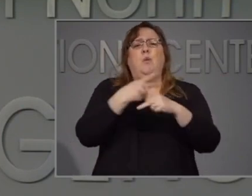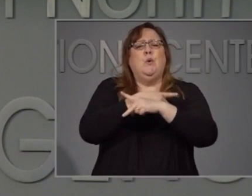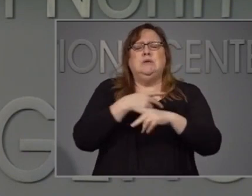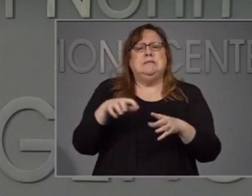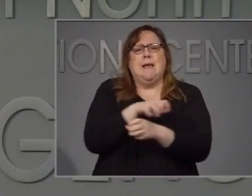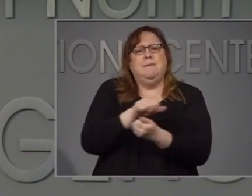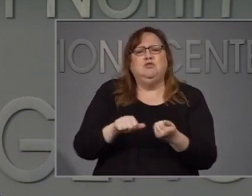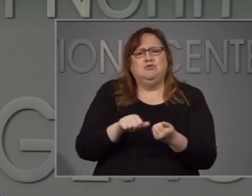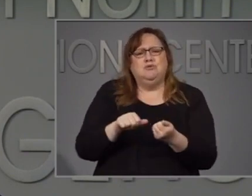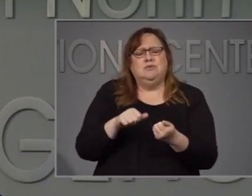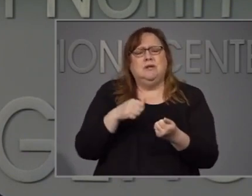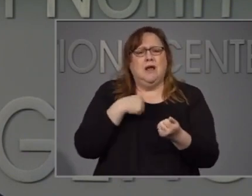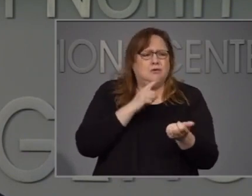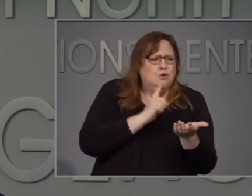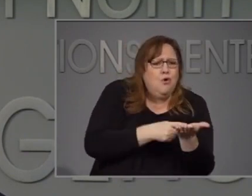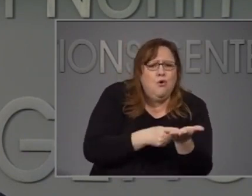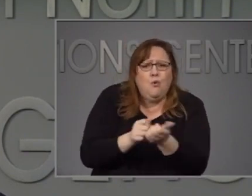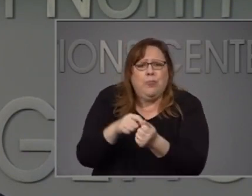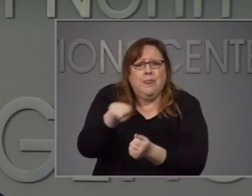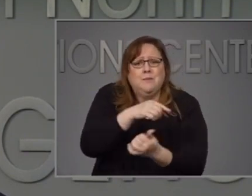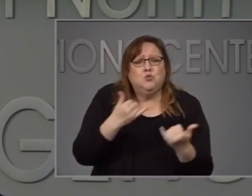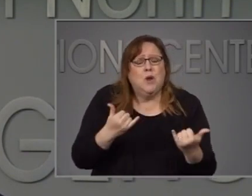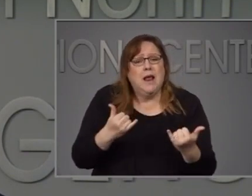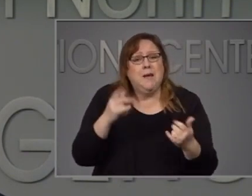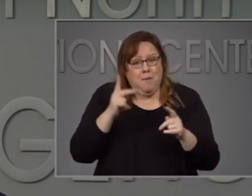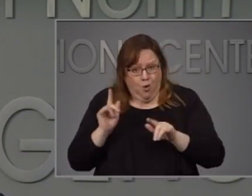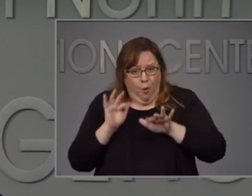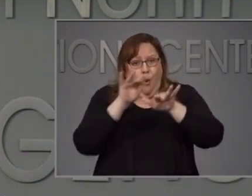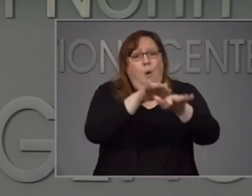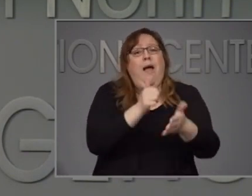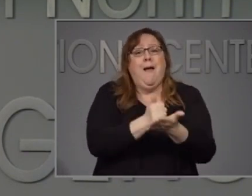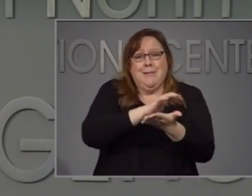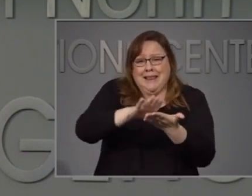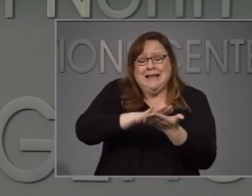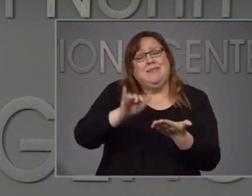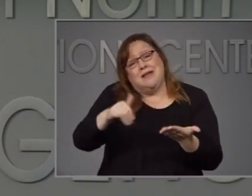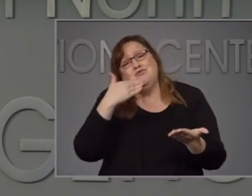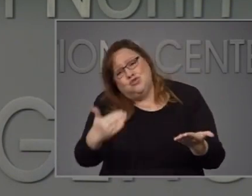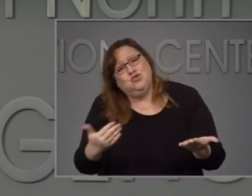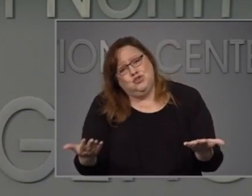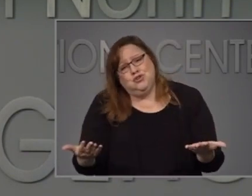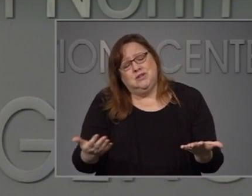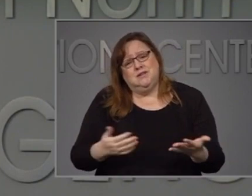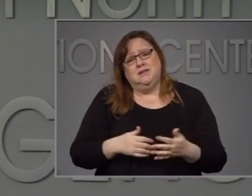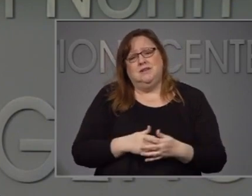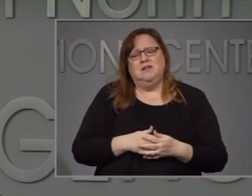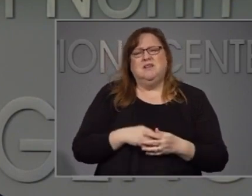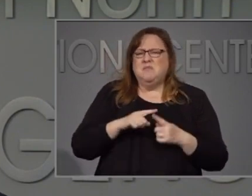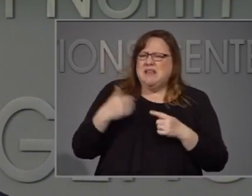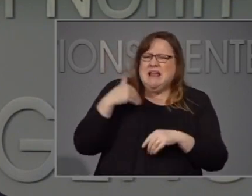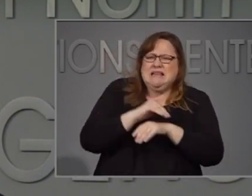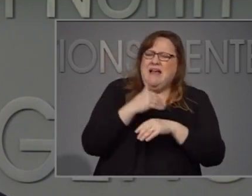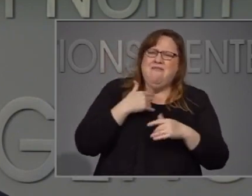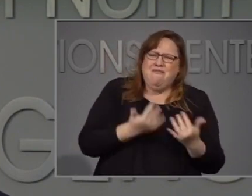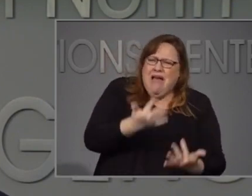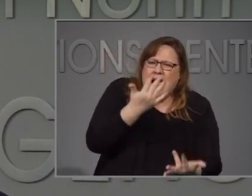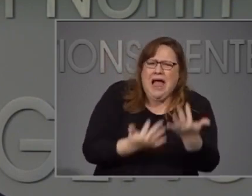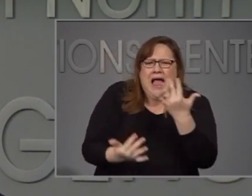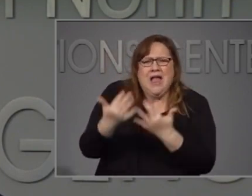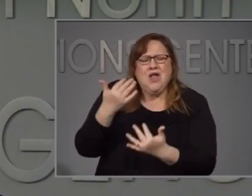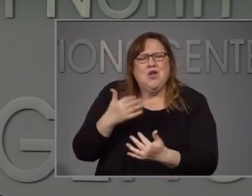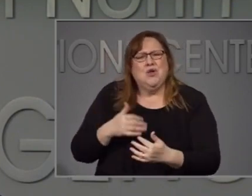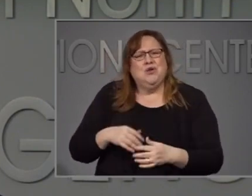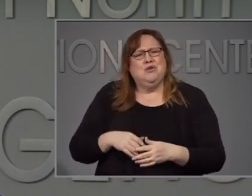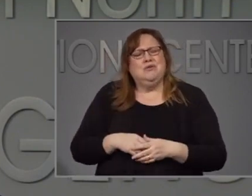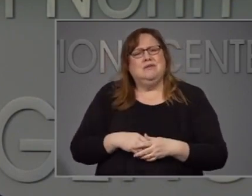them clean up. Good. Fires burned. A civil rights museum, the